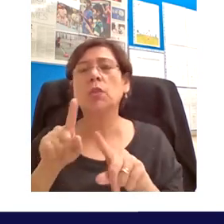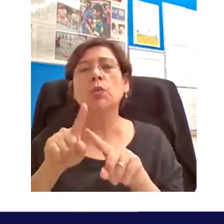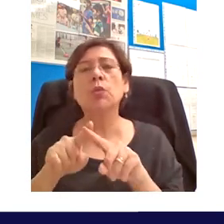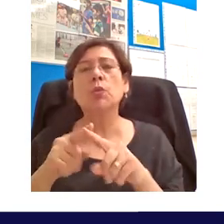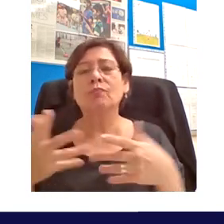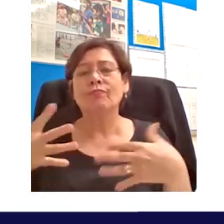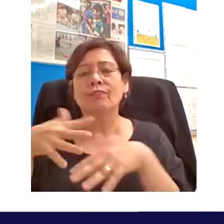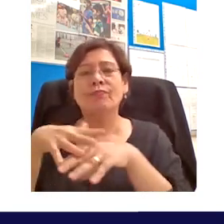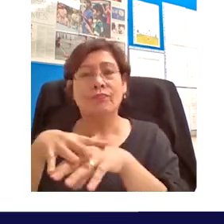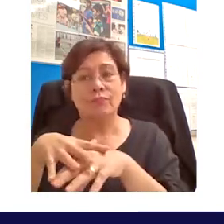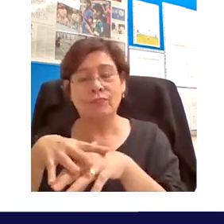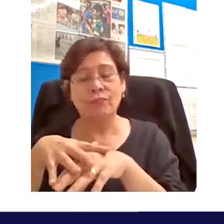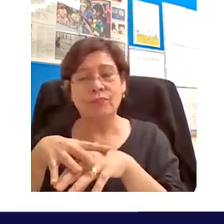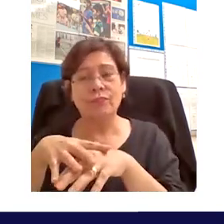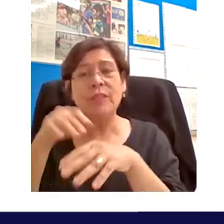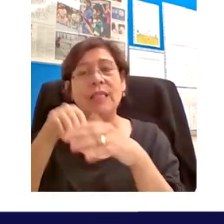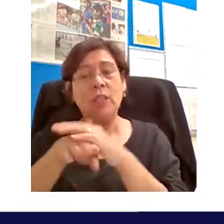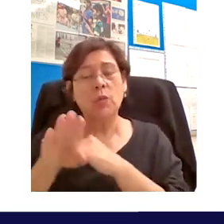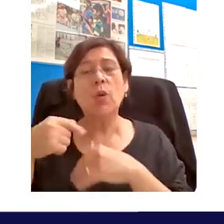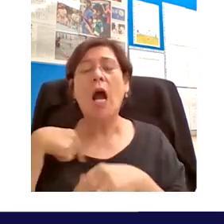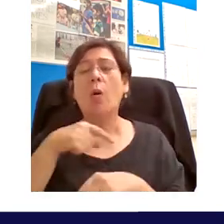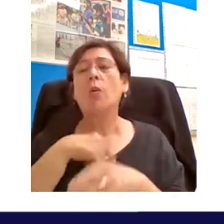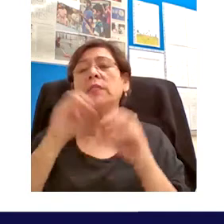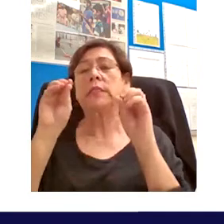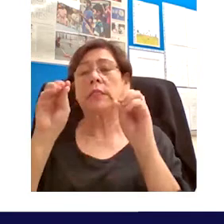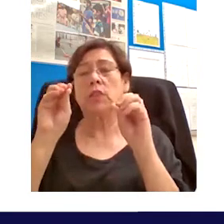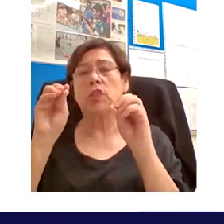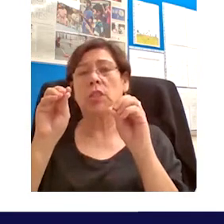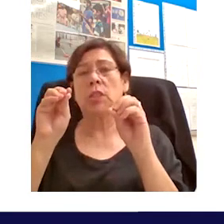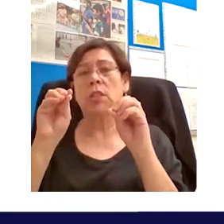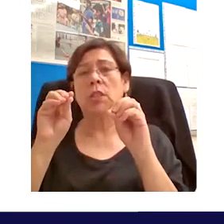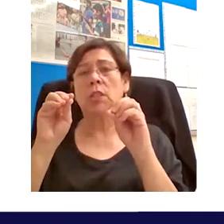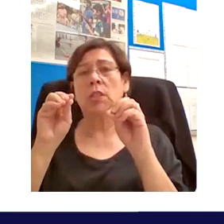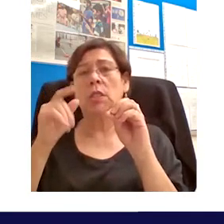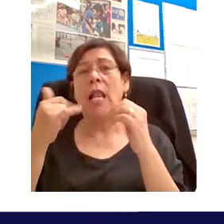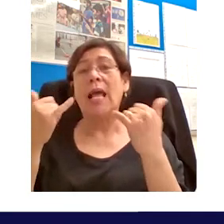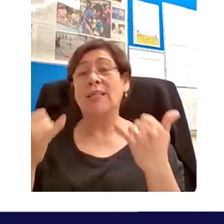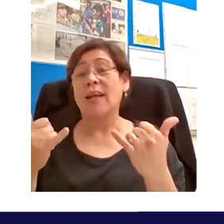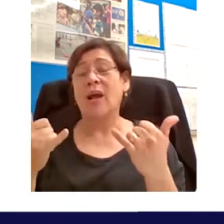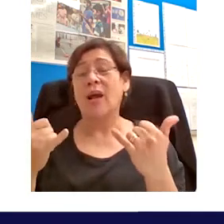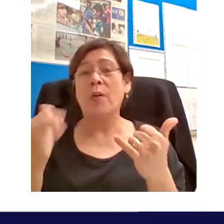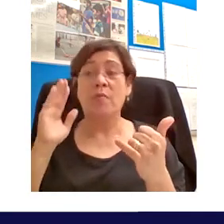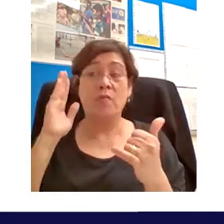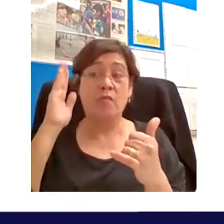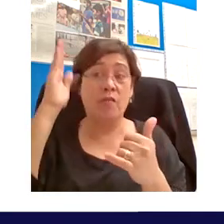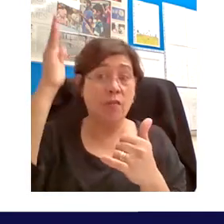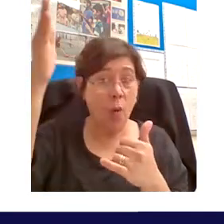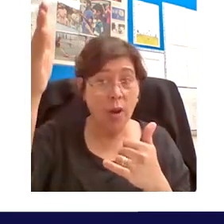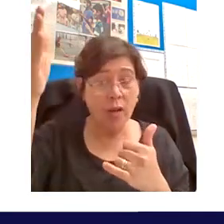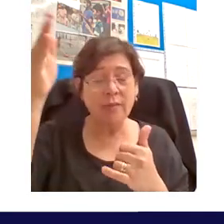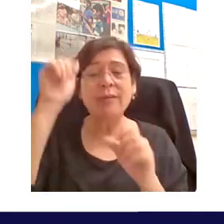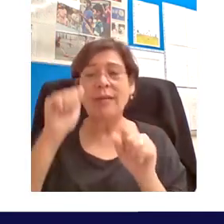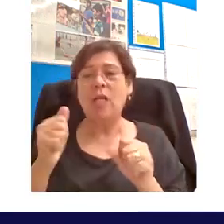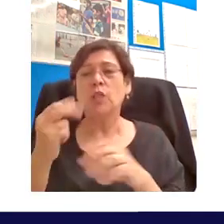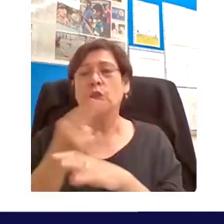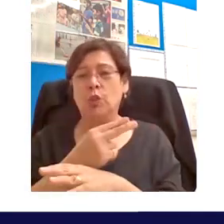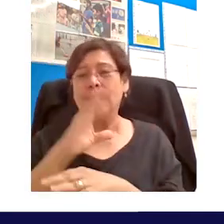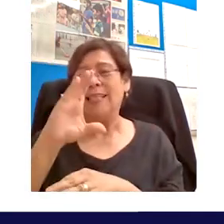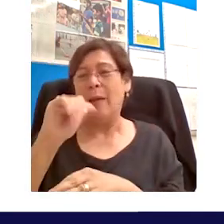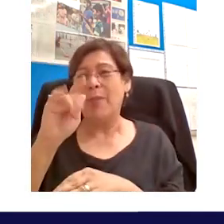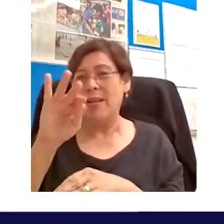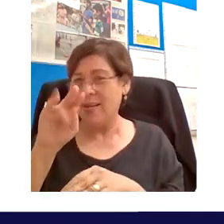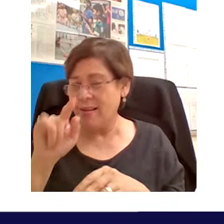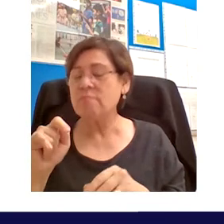artifacts into our teaching with anything like the facility that we have going forward so hopefully as we package up the very best